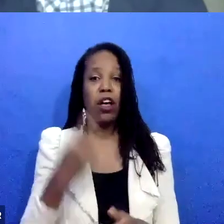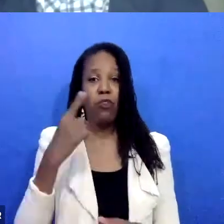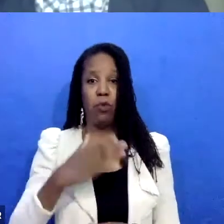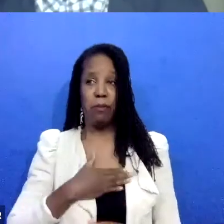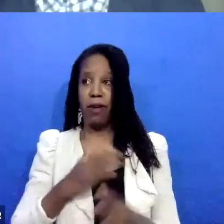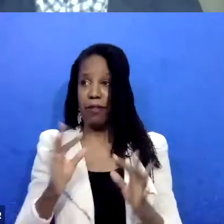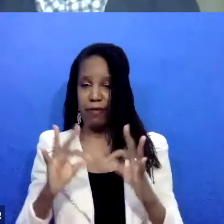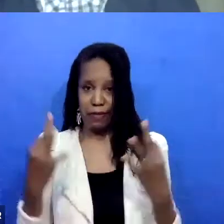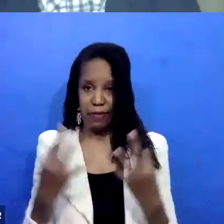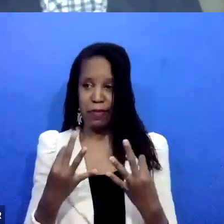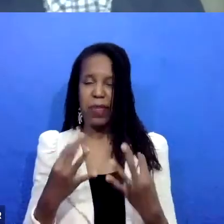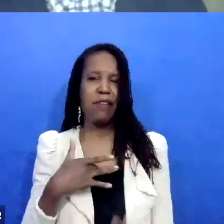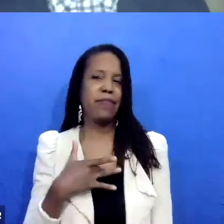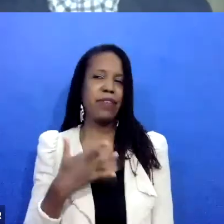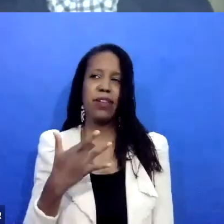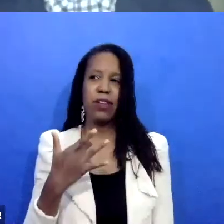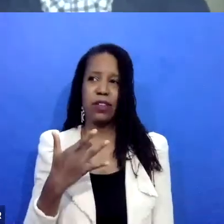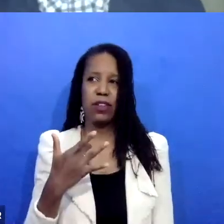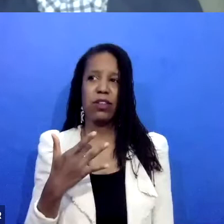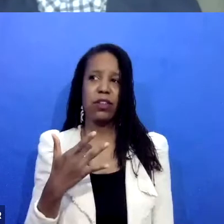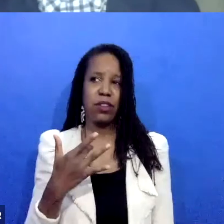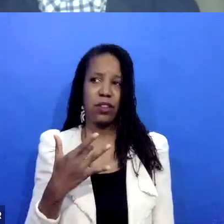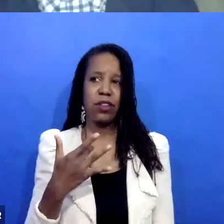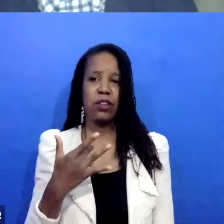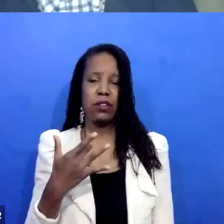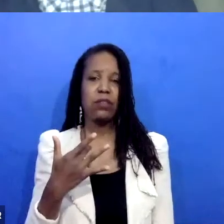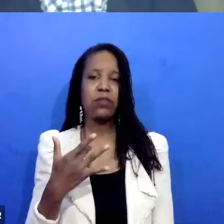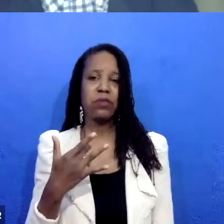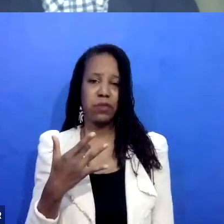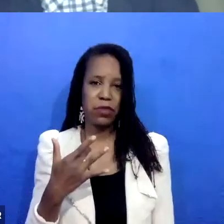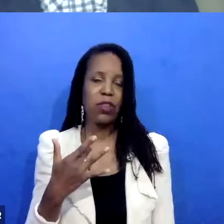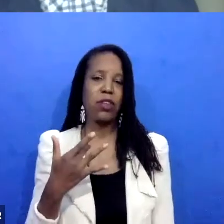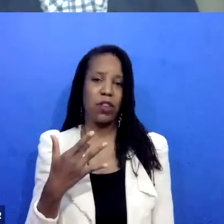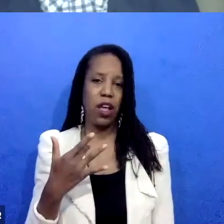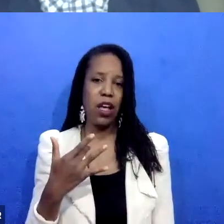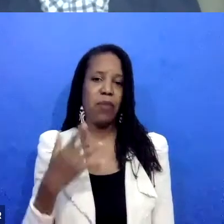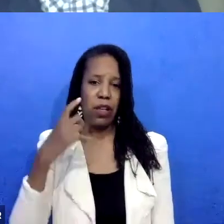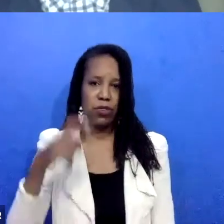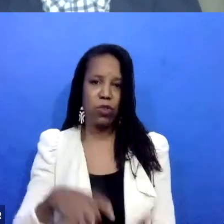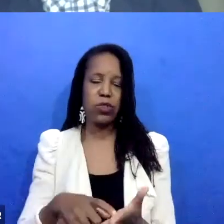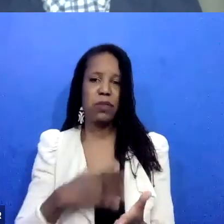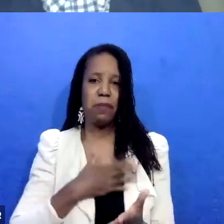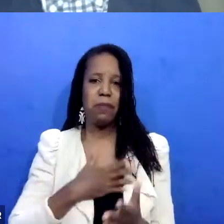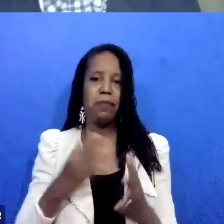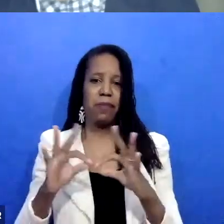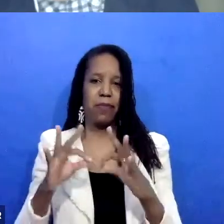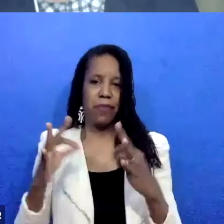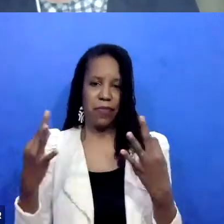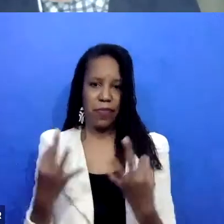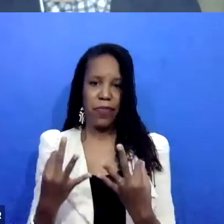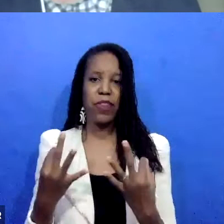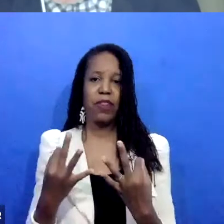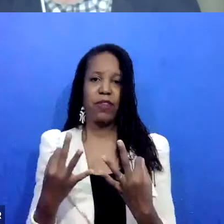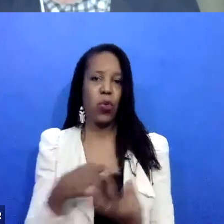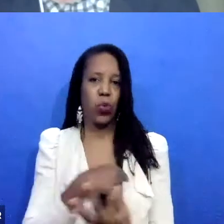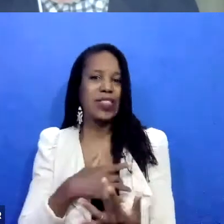in my nuclear family. And we use circle all